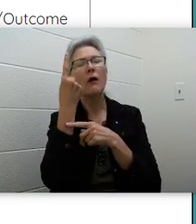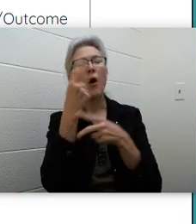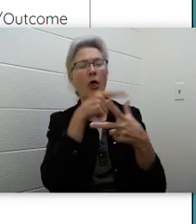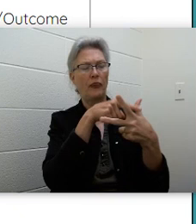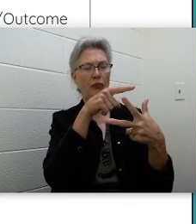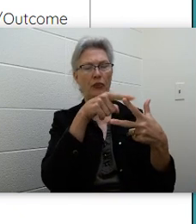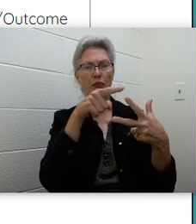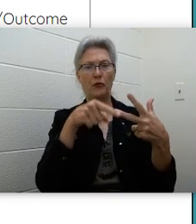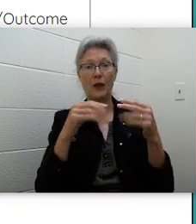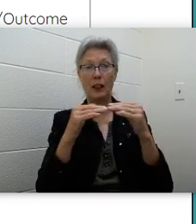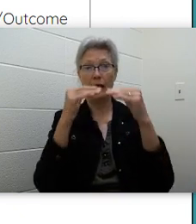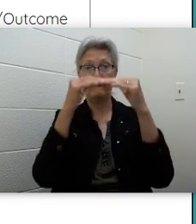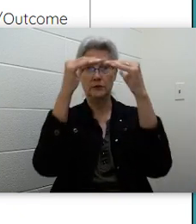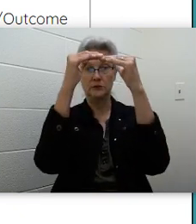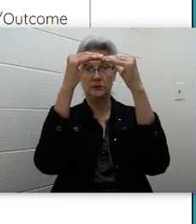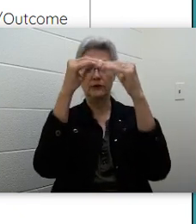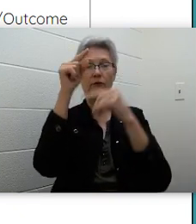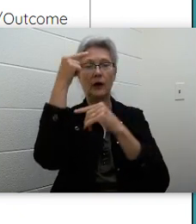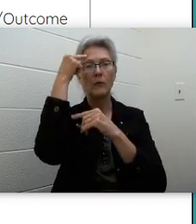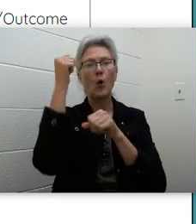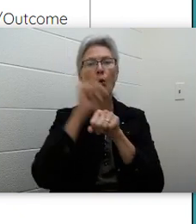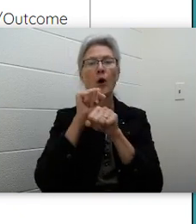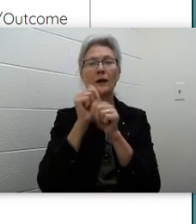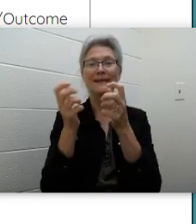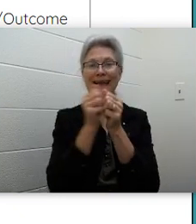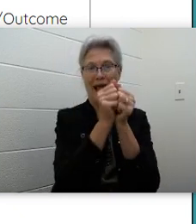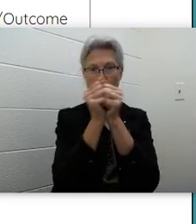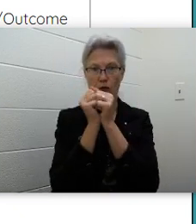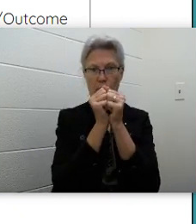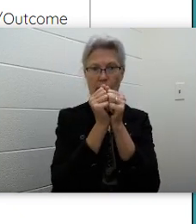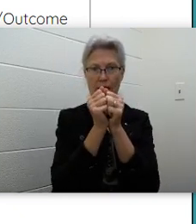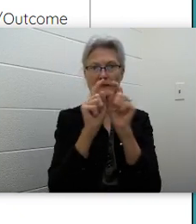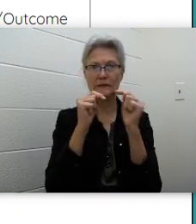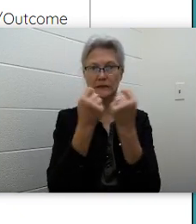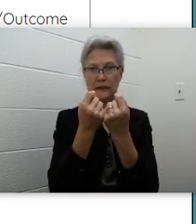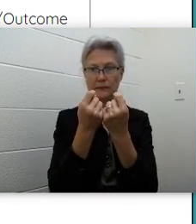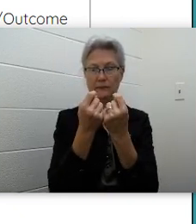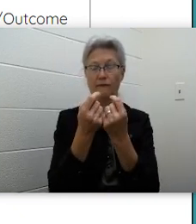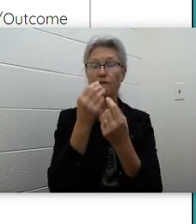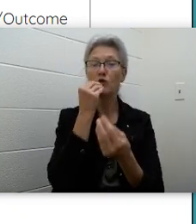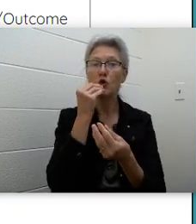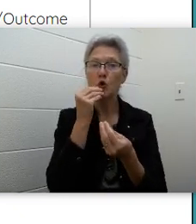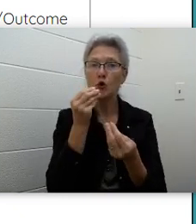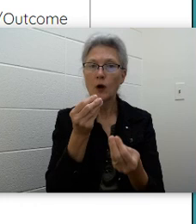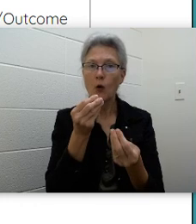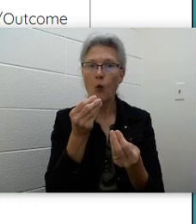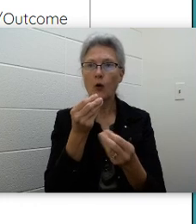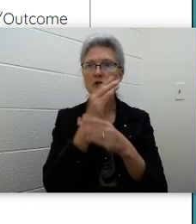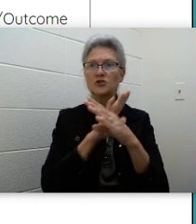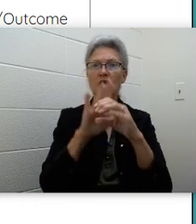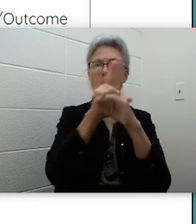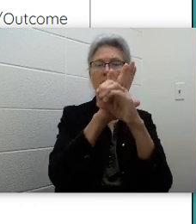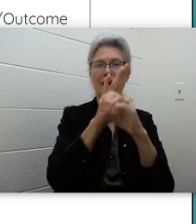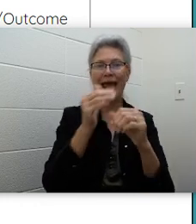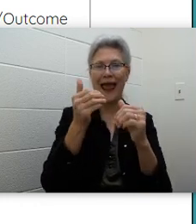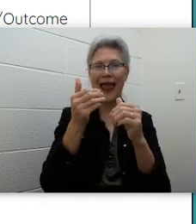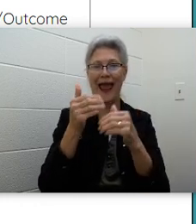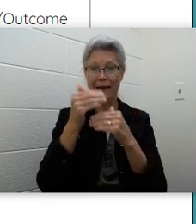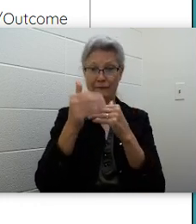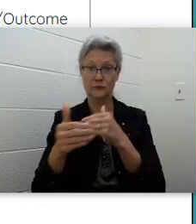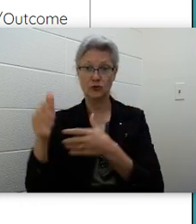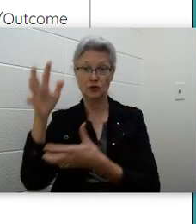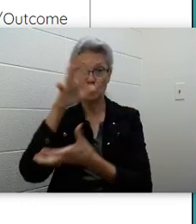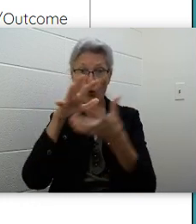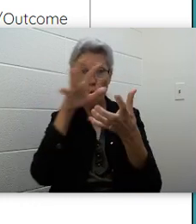government levels work together as a team. They get food or shelter after a storm. They even helped